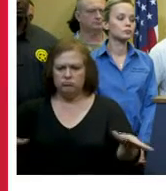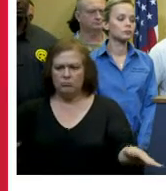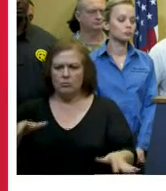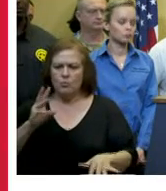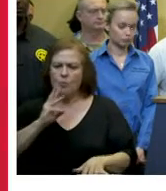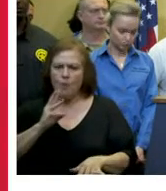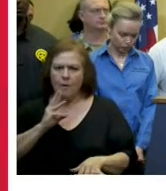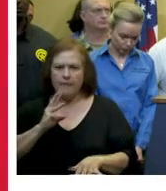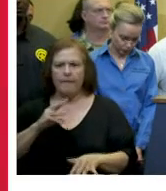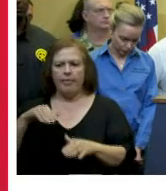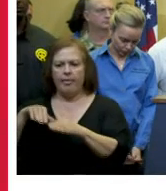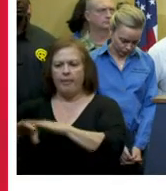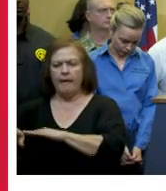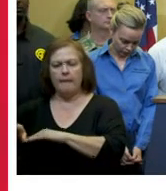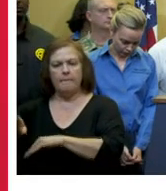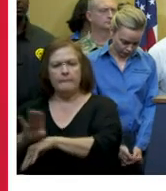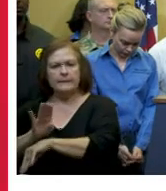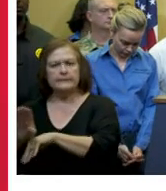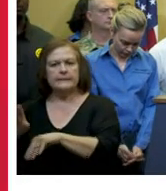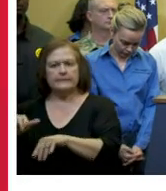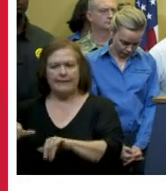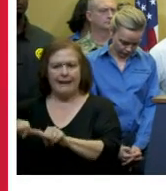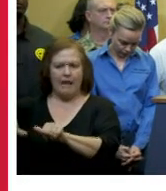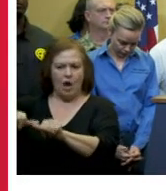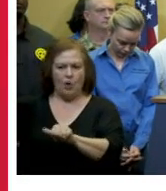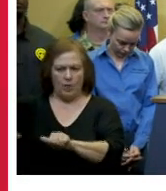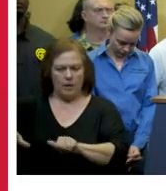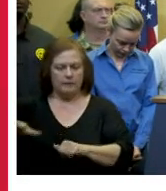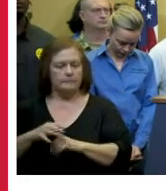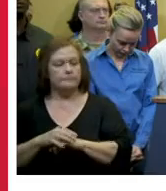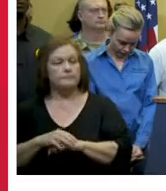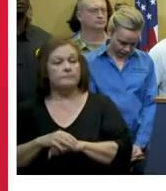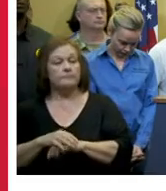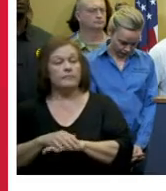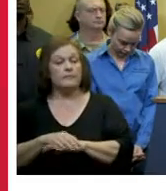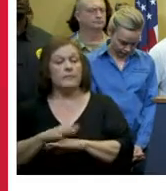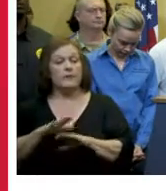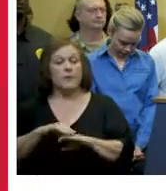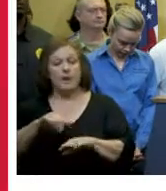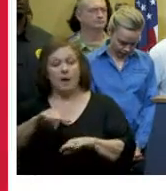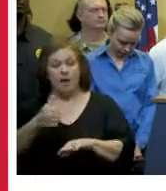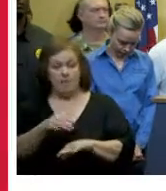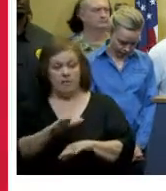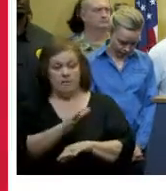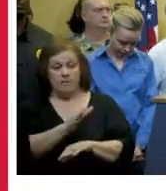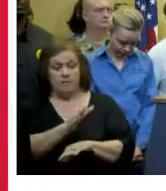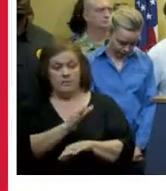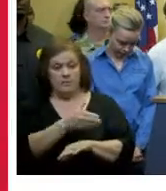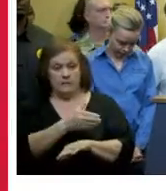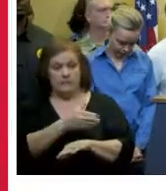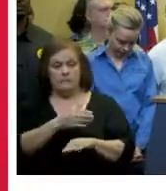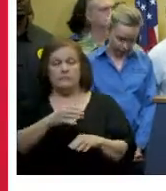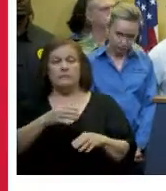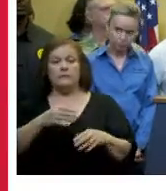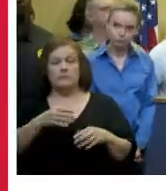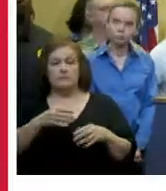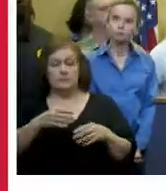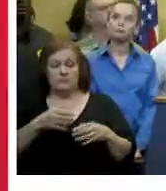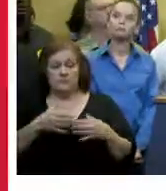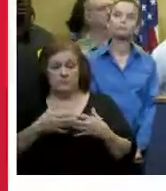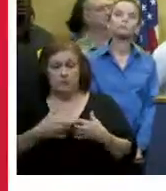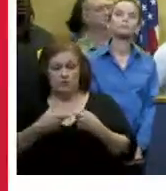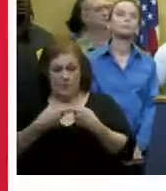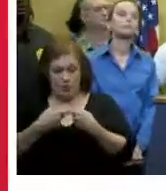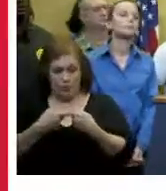stay away from overpasses also if you're driving on the vertical infrastructure side our folks are ensuring that generators are operable